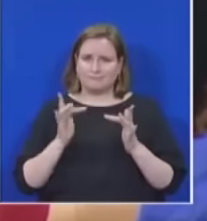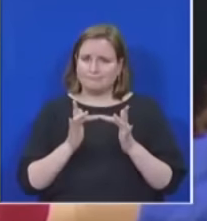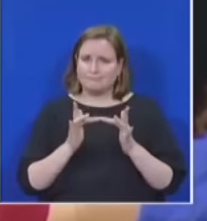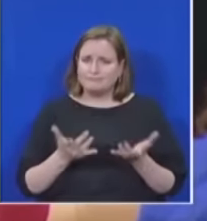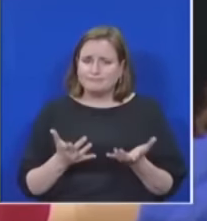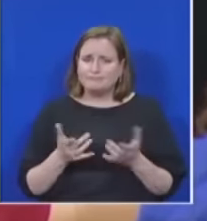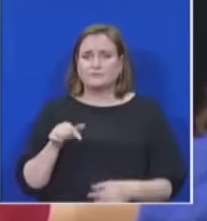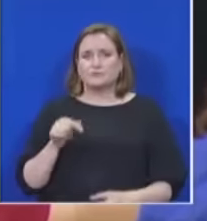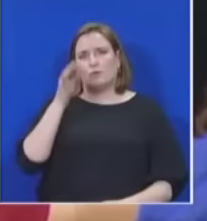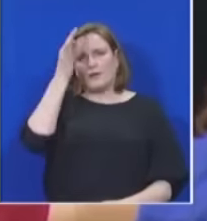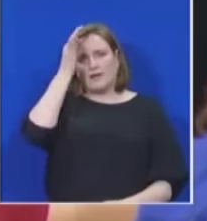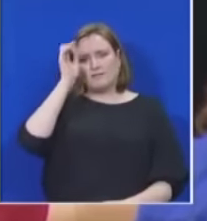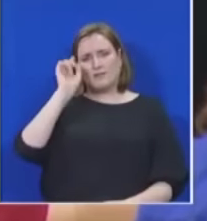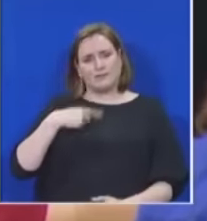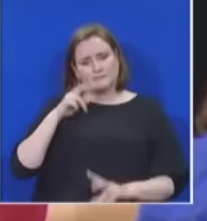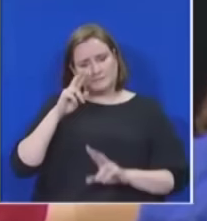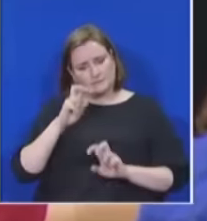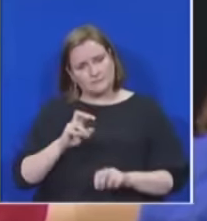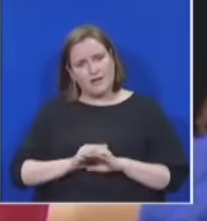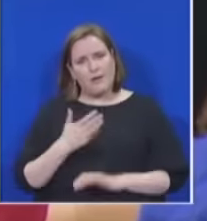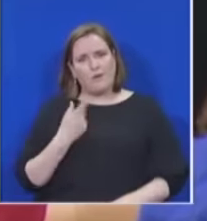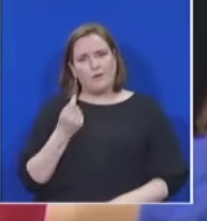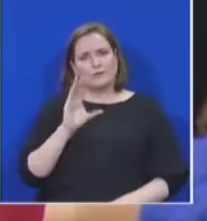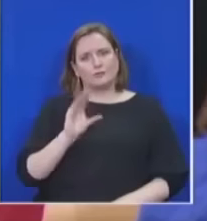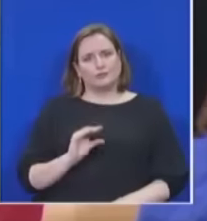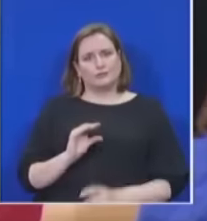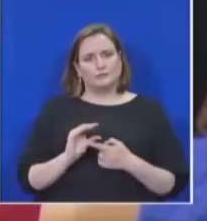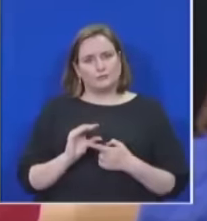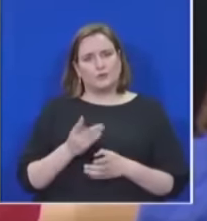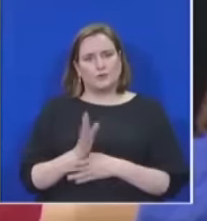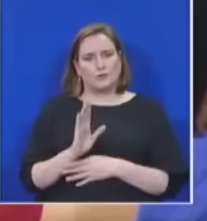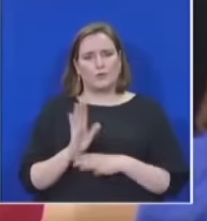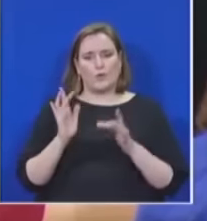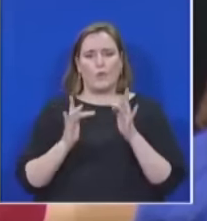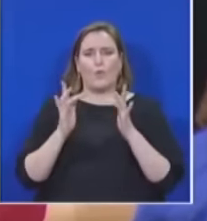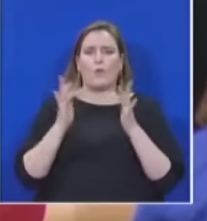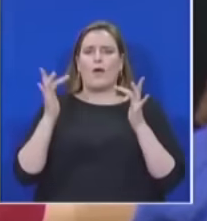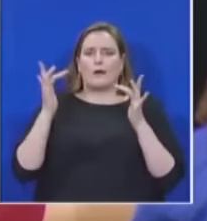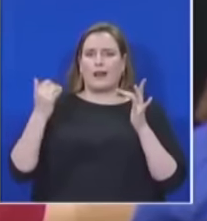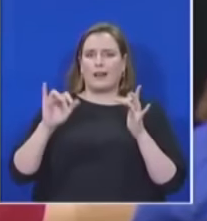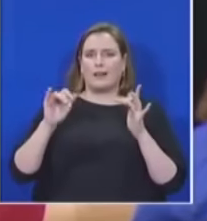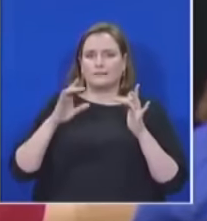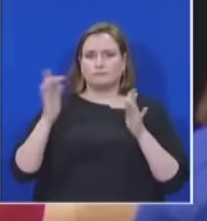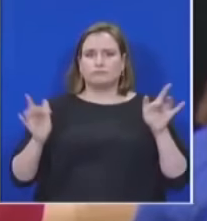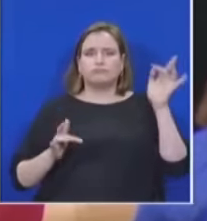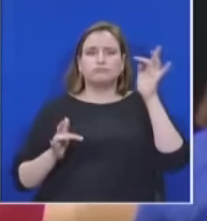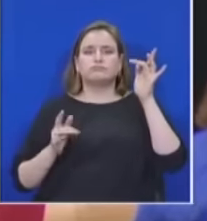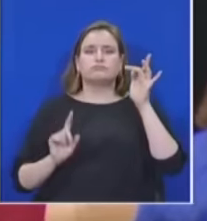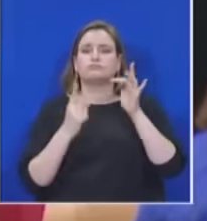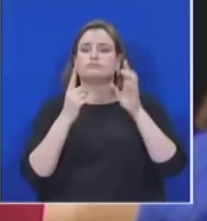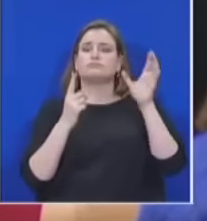took into affordable broadband through Sentech My Wireless under service area licenses and